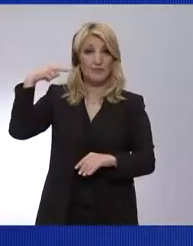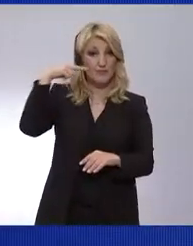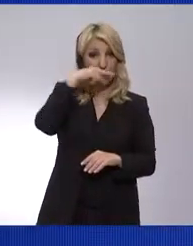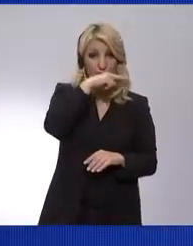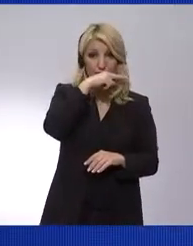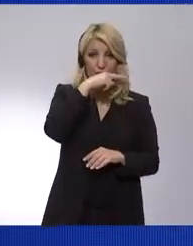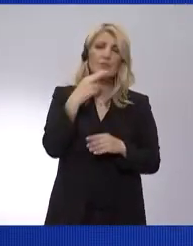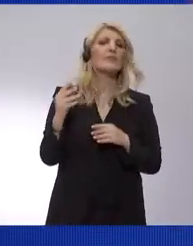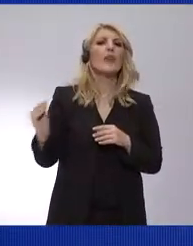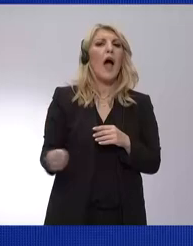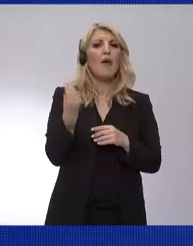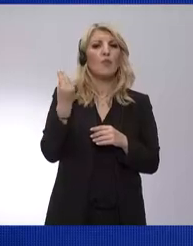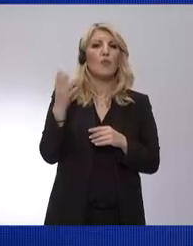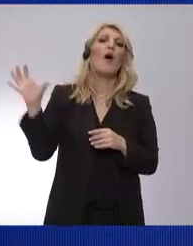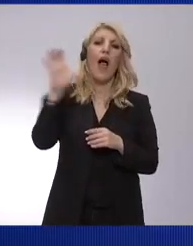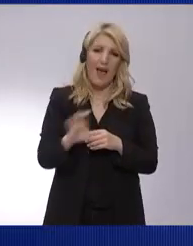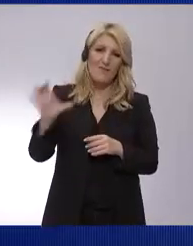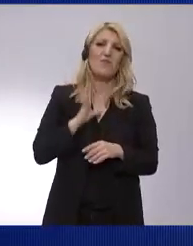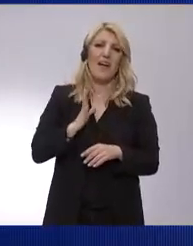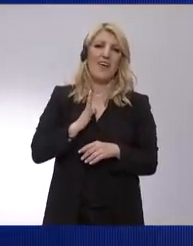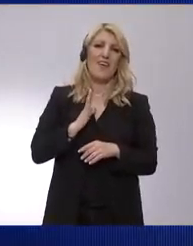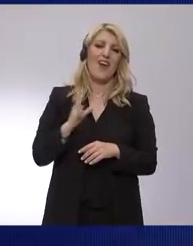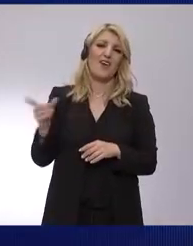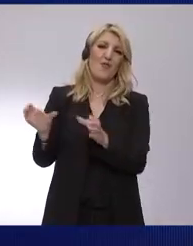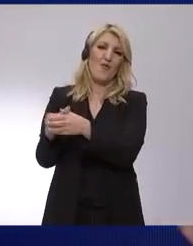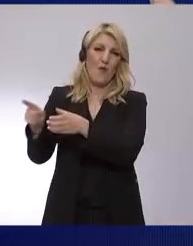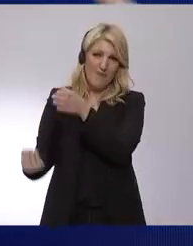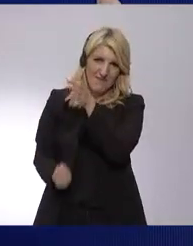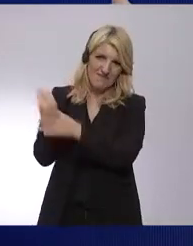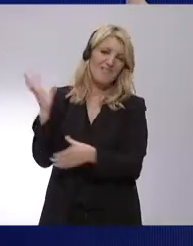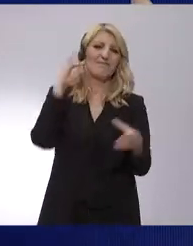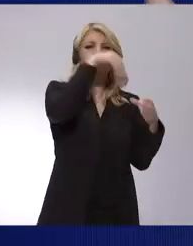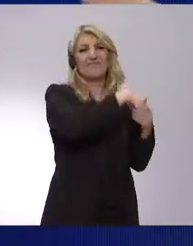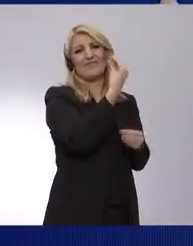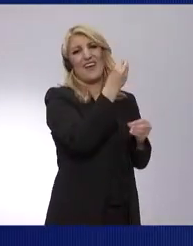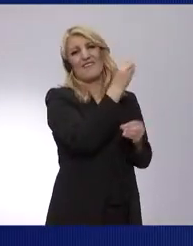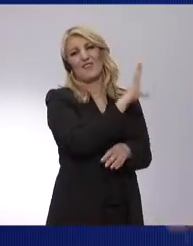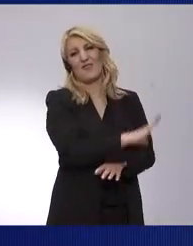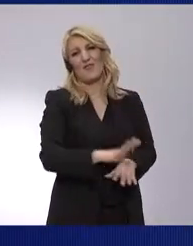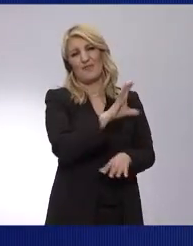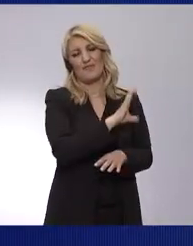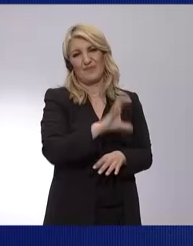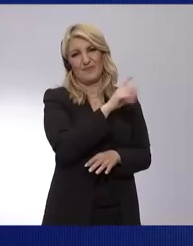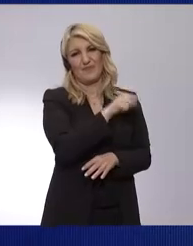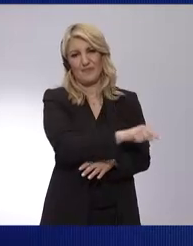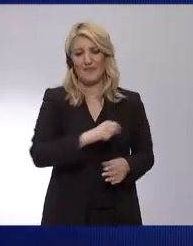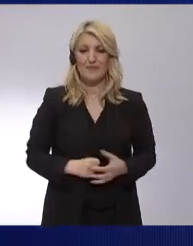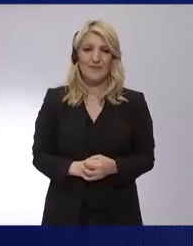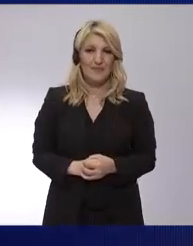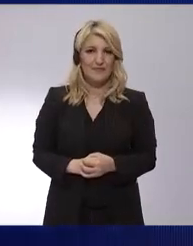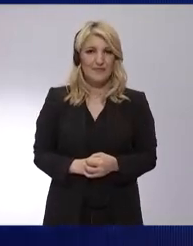EPP have 13 prime ministers on the council table, and Kyriakos is one of the strongest one among them.